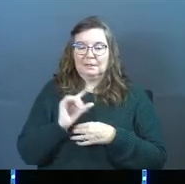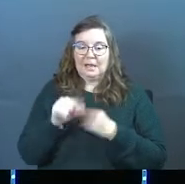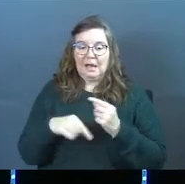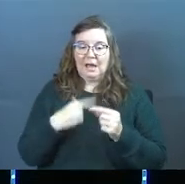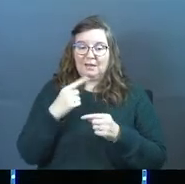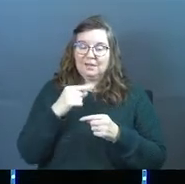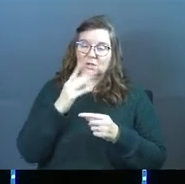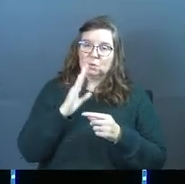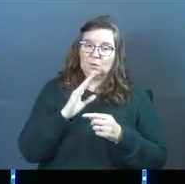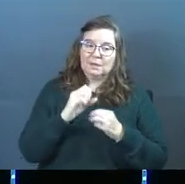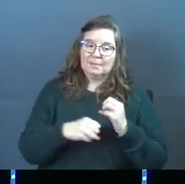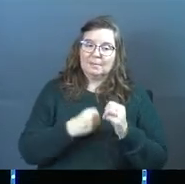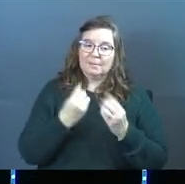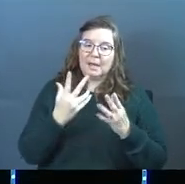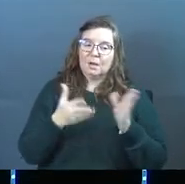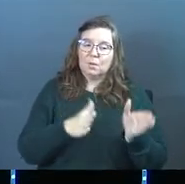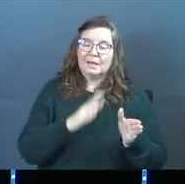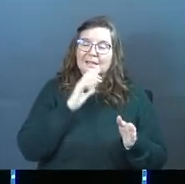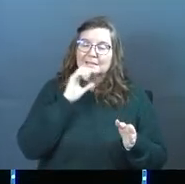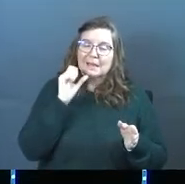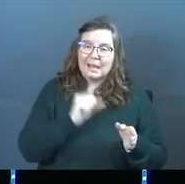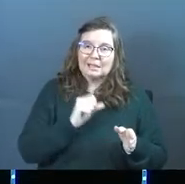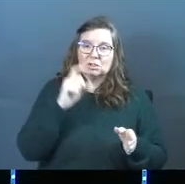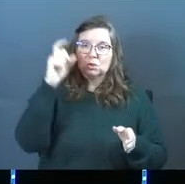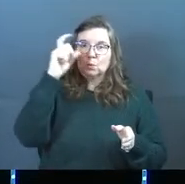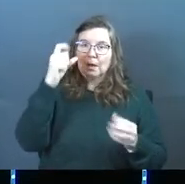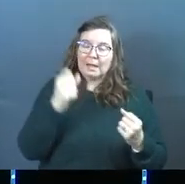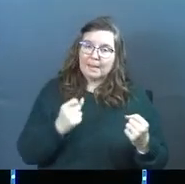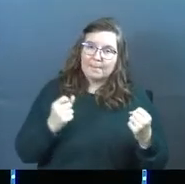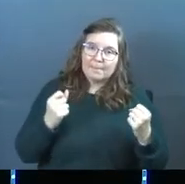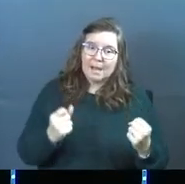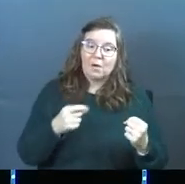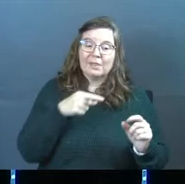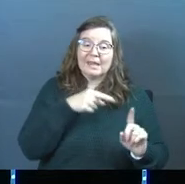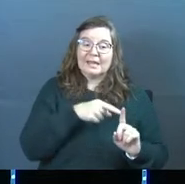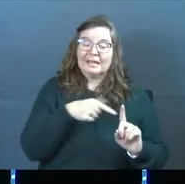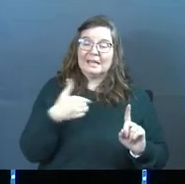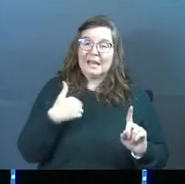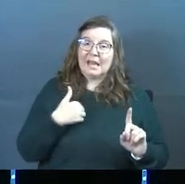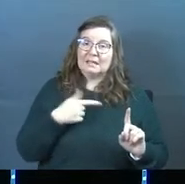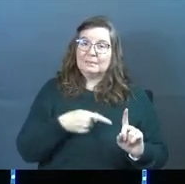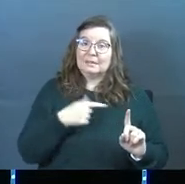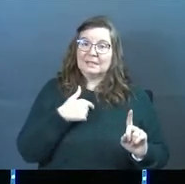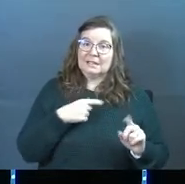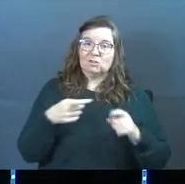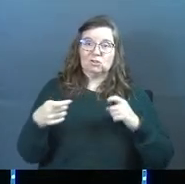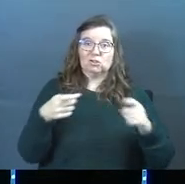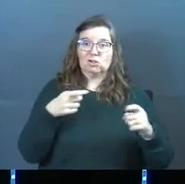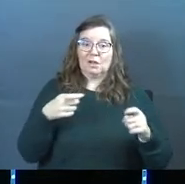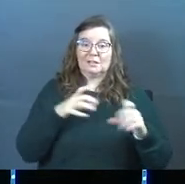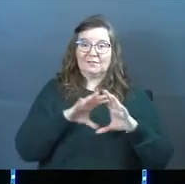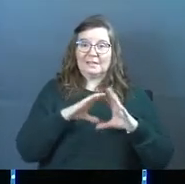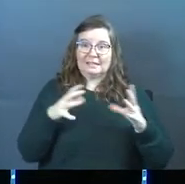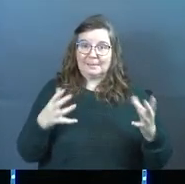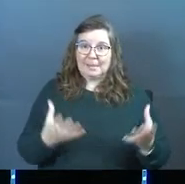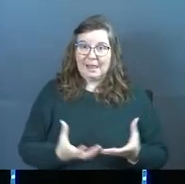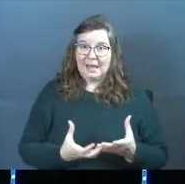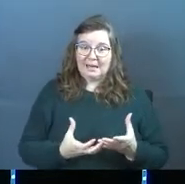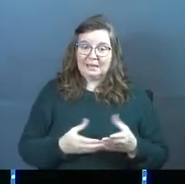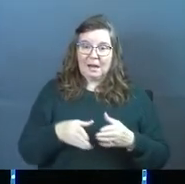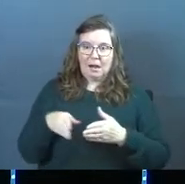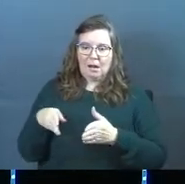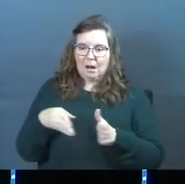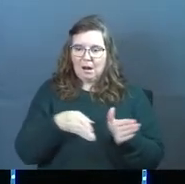ways, he is so ancient. He is so wise. He is so powerful that he has been in charge of this planet and